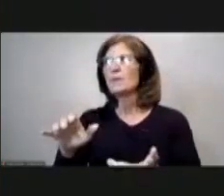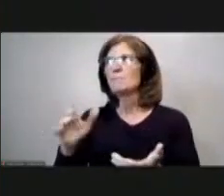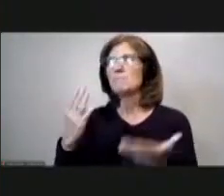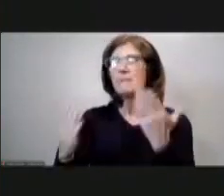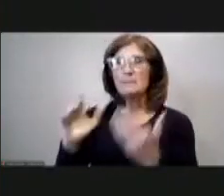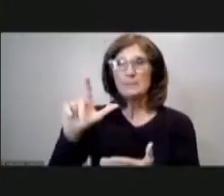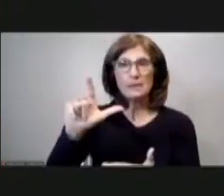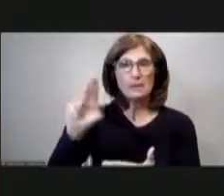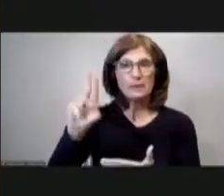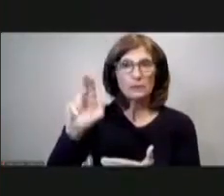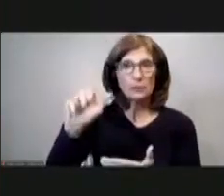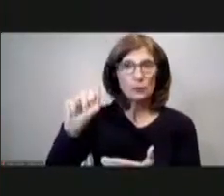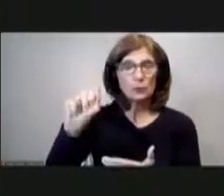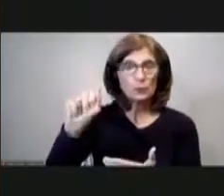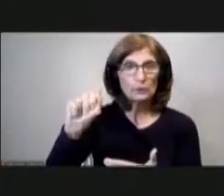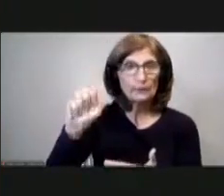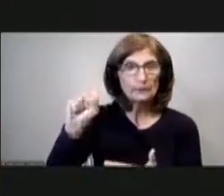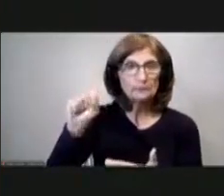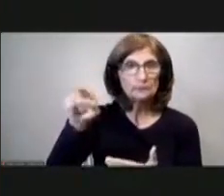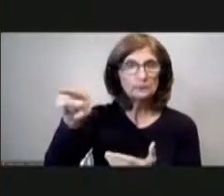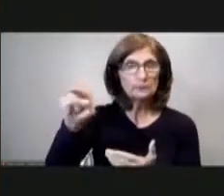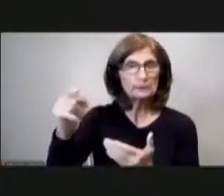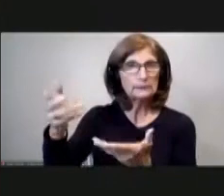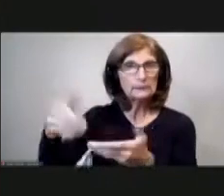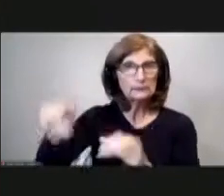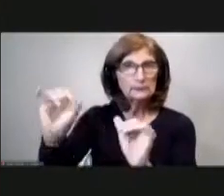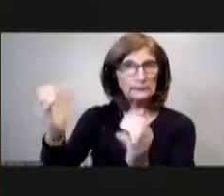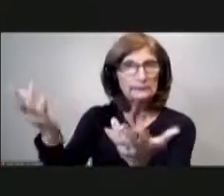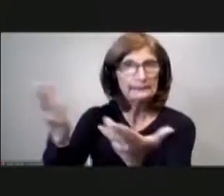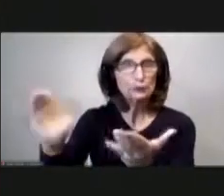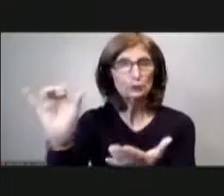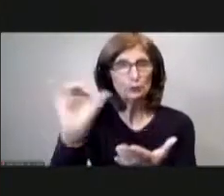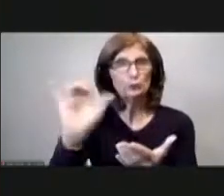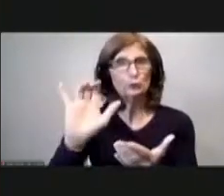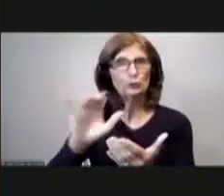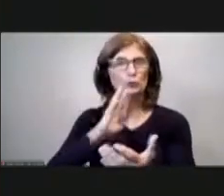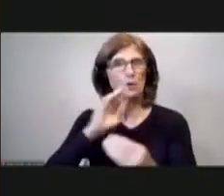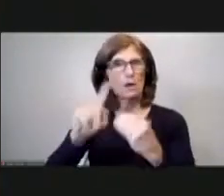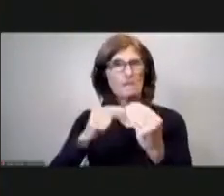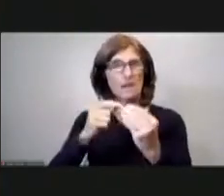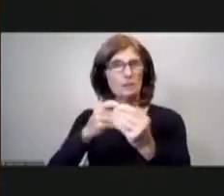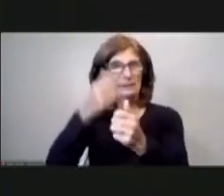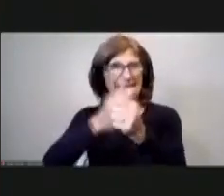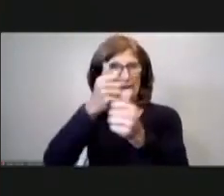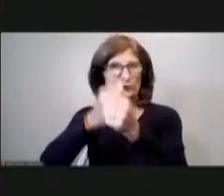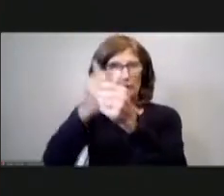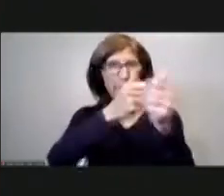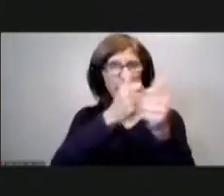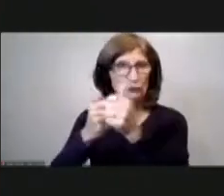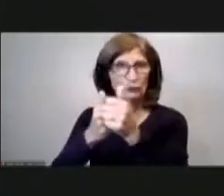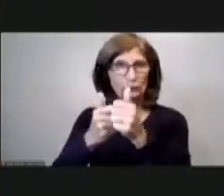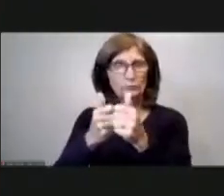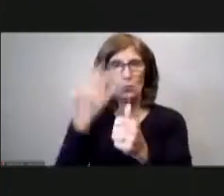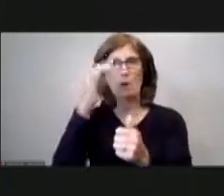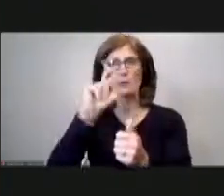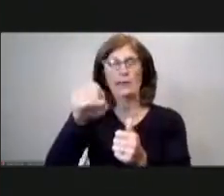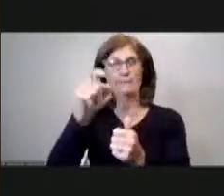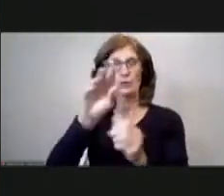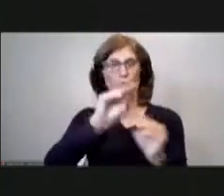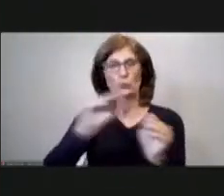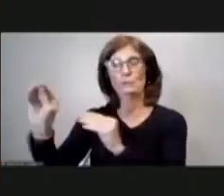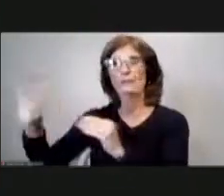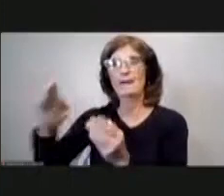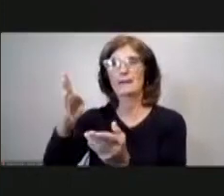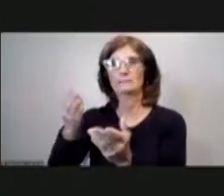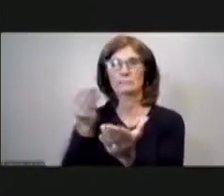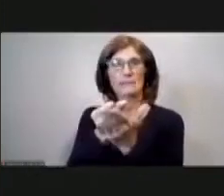line uh to to talk about the specifics of each individual project that we had to move these forward with um because if